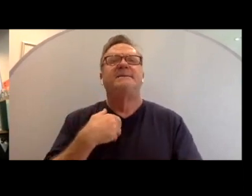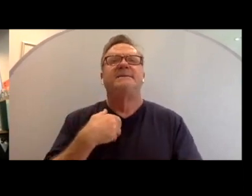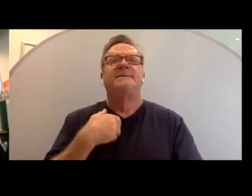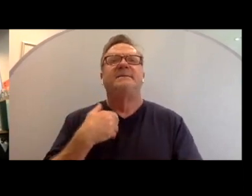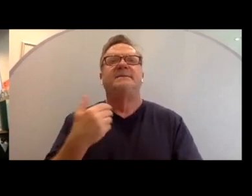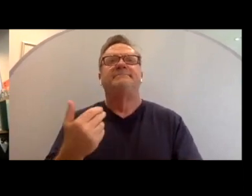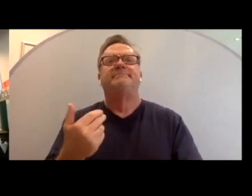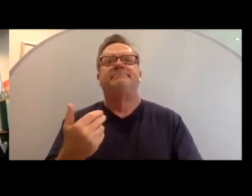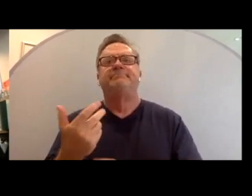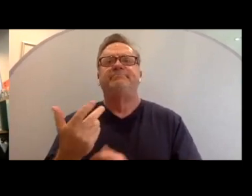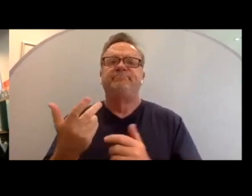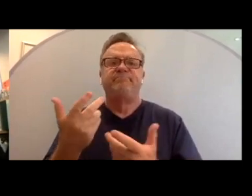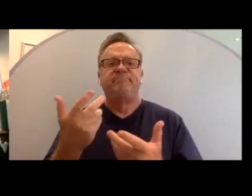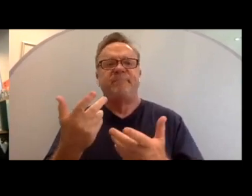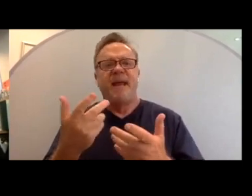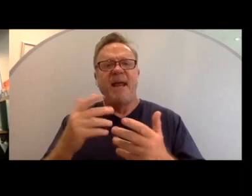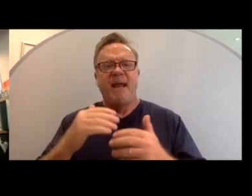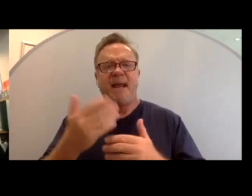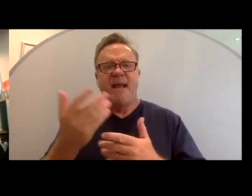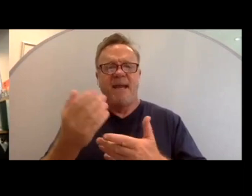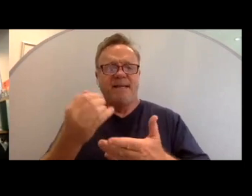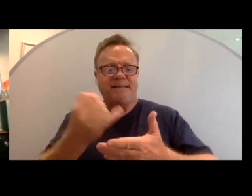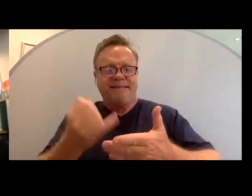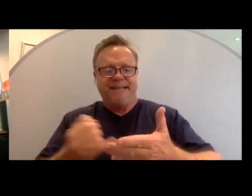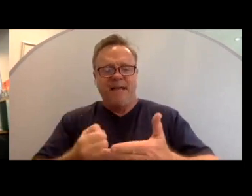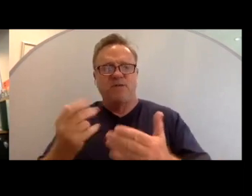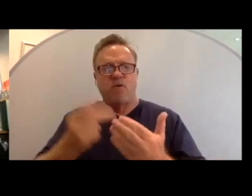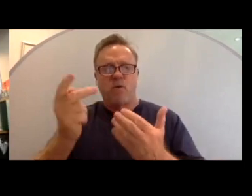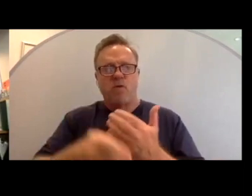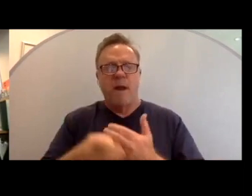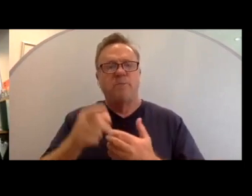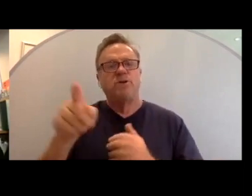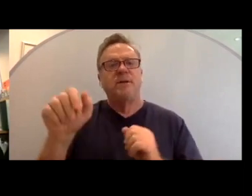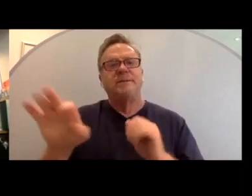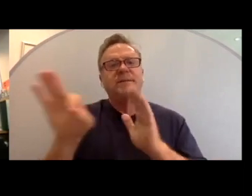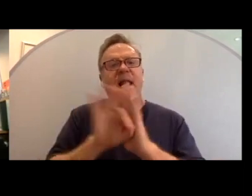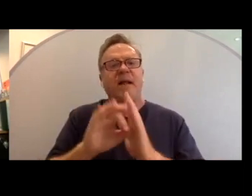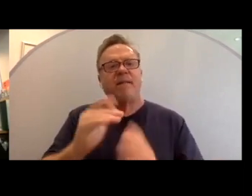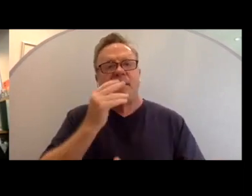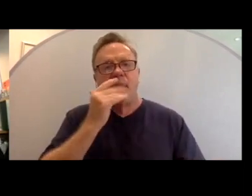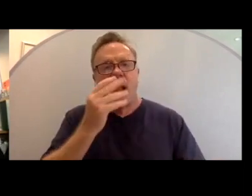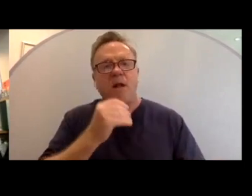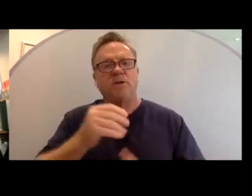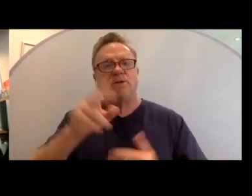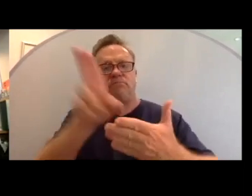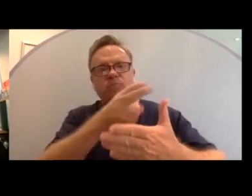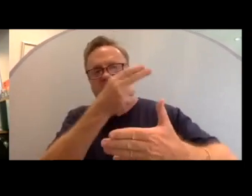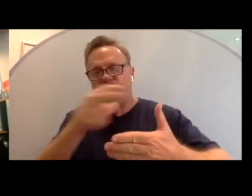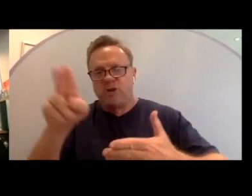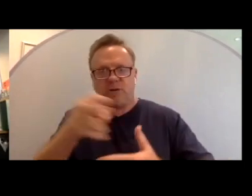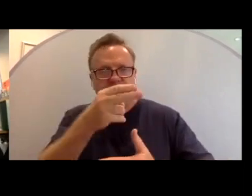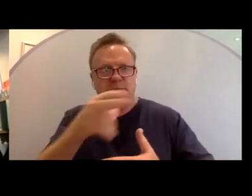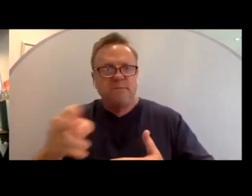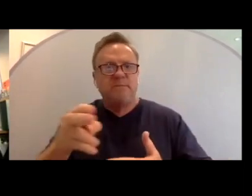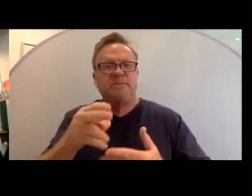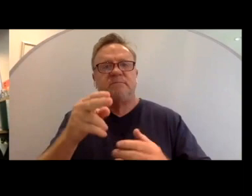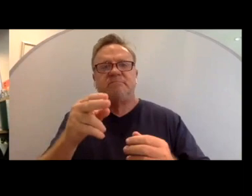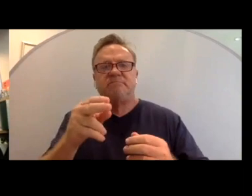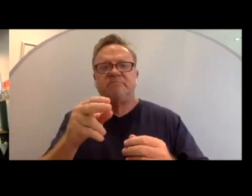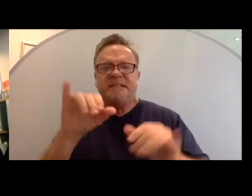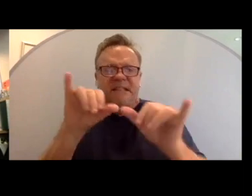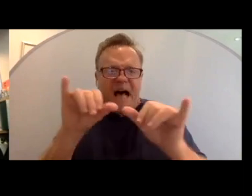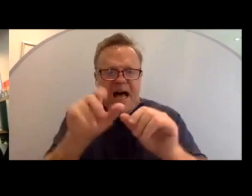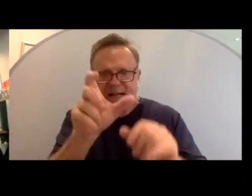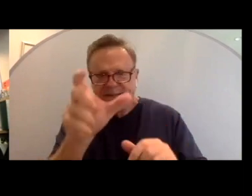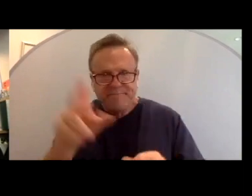sort of sketchpad program where she can select the colors and the brush strokes and brush size and so forth.